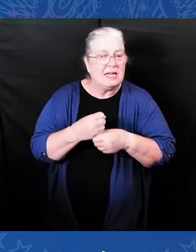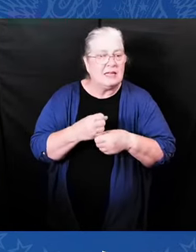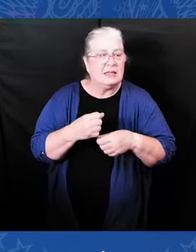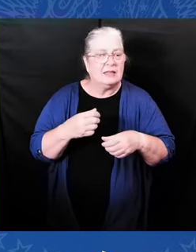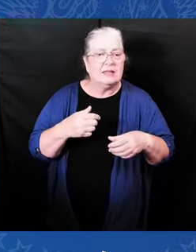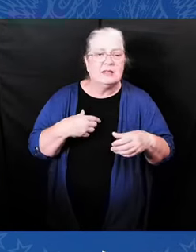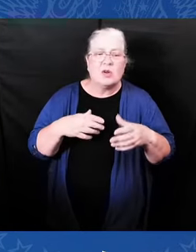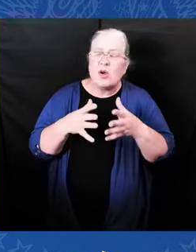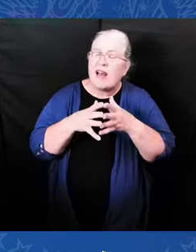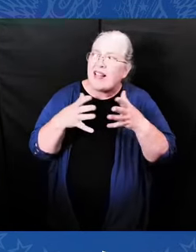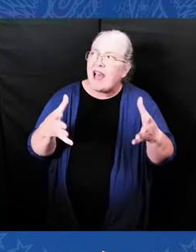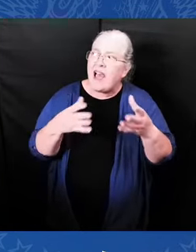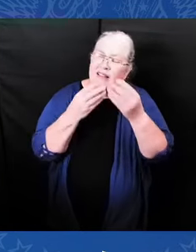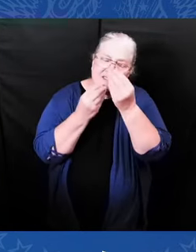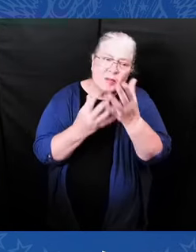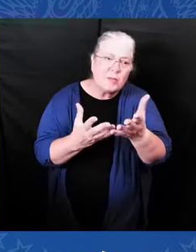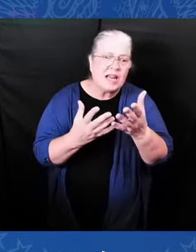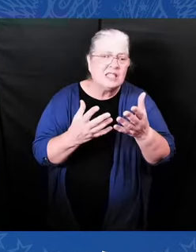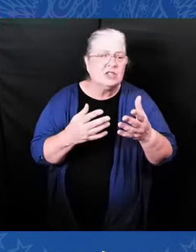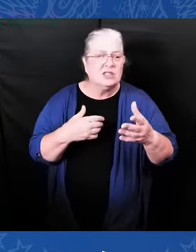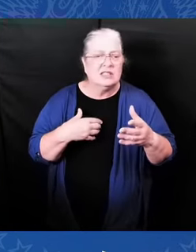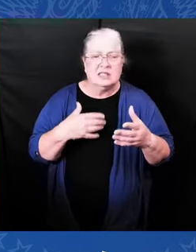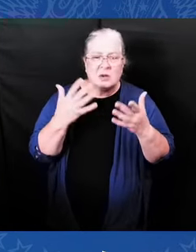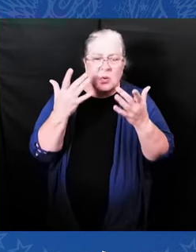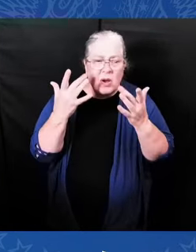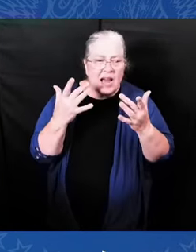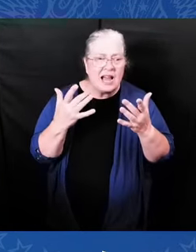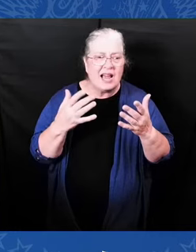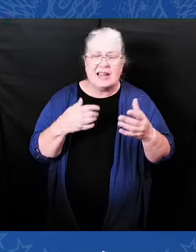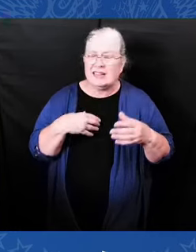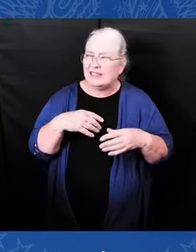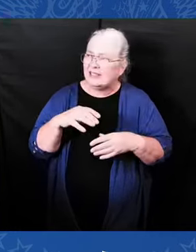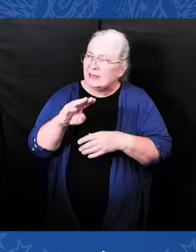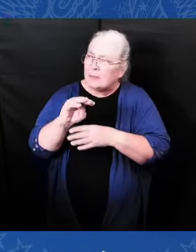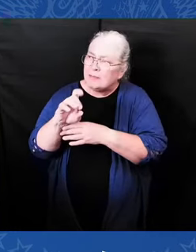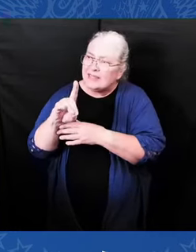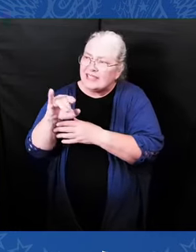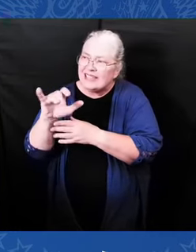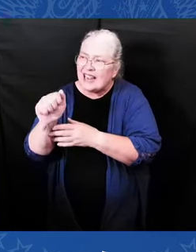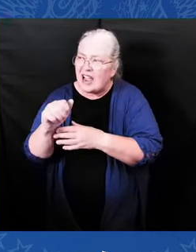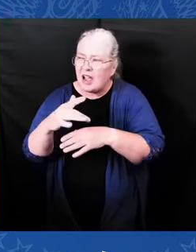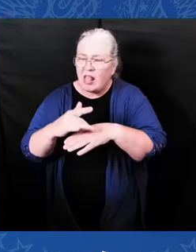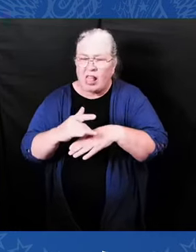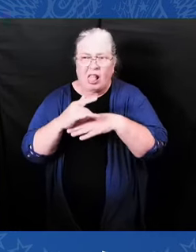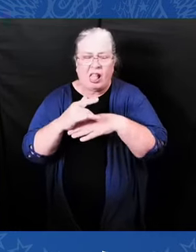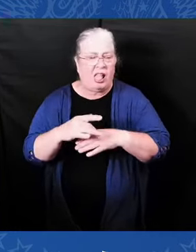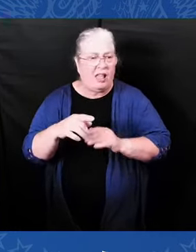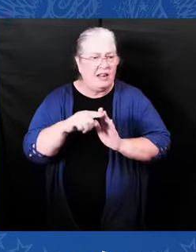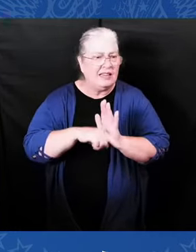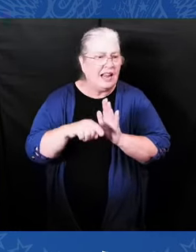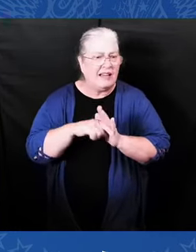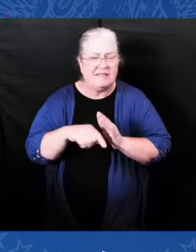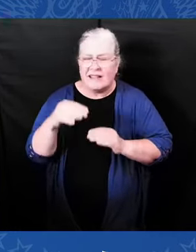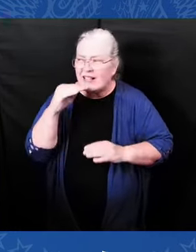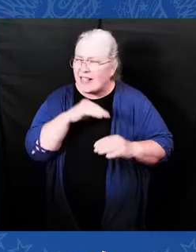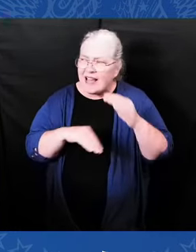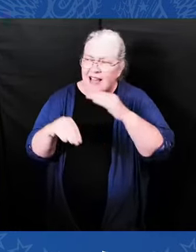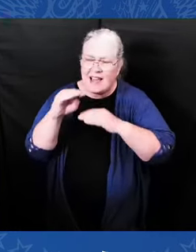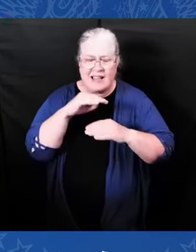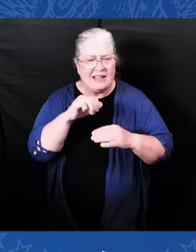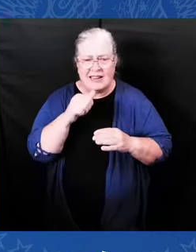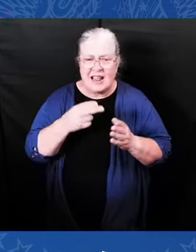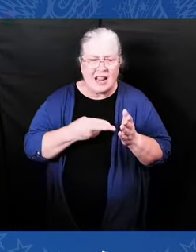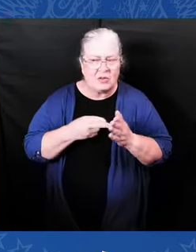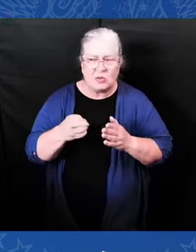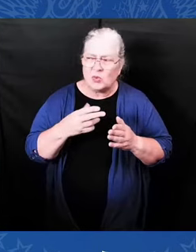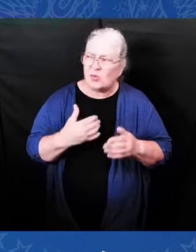You know, folks have the audacity to say, I cut HBCU funding, and people believed it. Let me